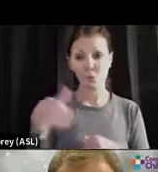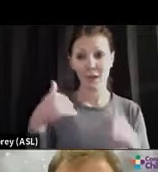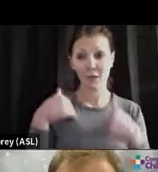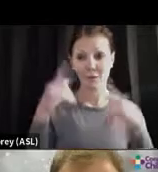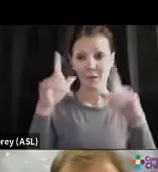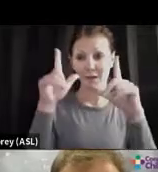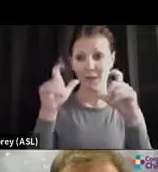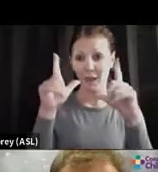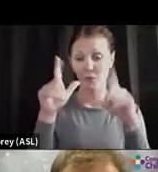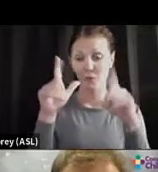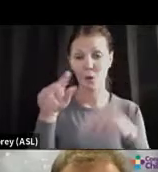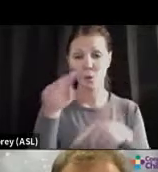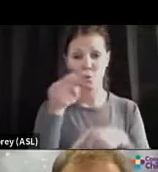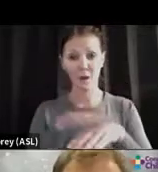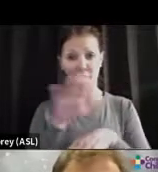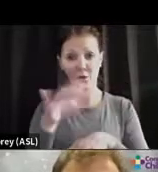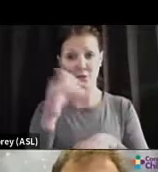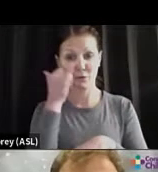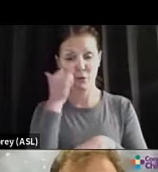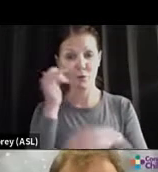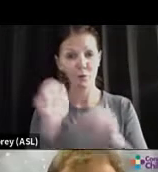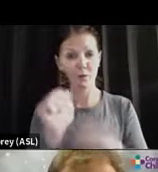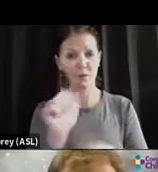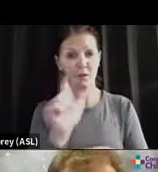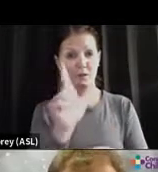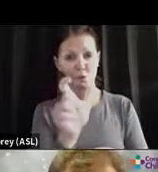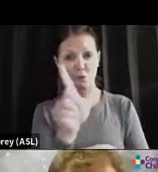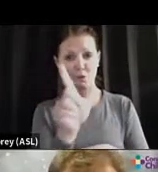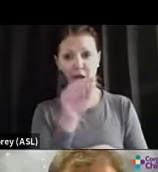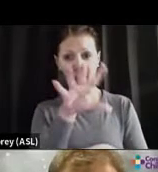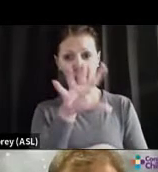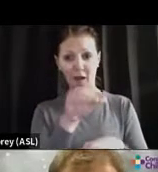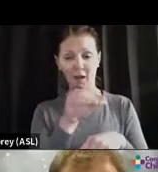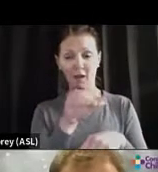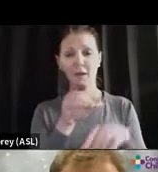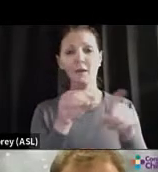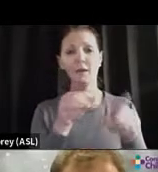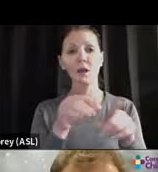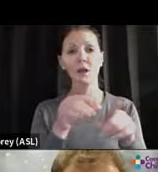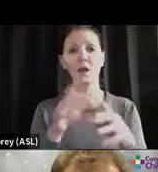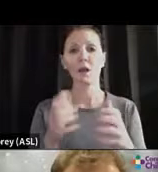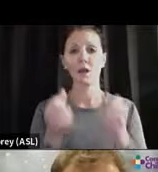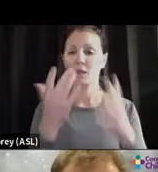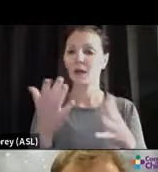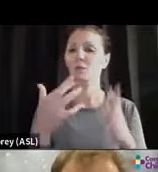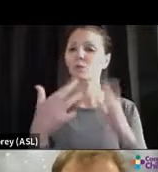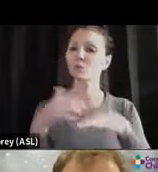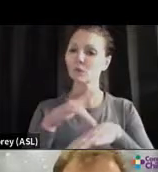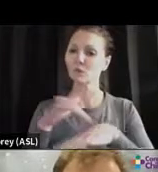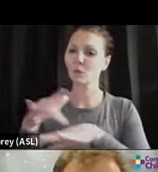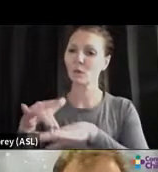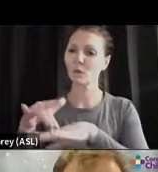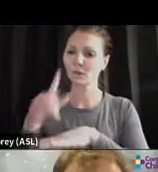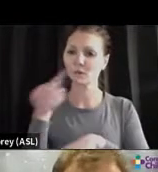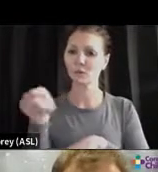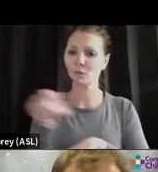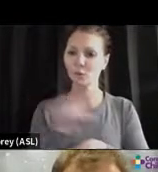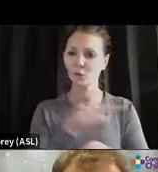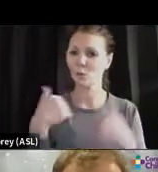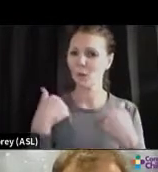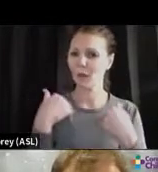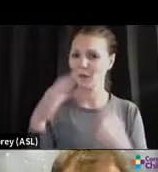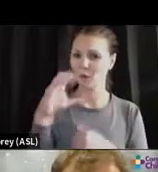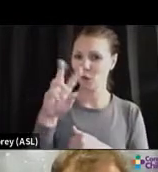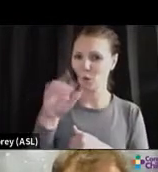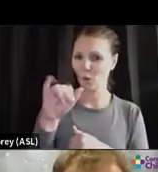screenshot and take pictures really quick. Lots of resources for your back pocket. We have our COVID hotline. There's advice for